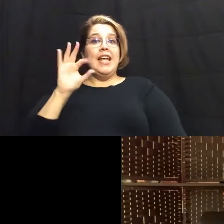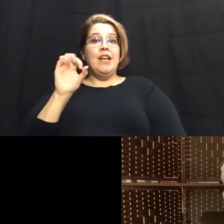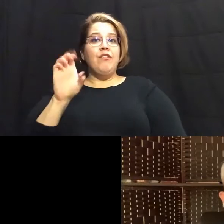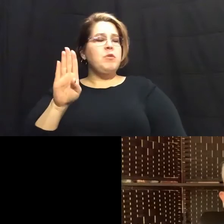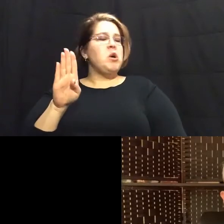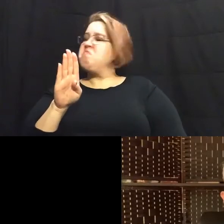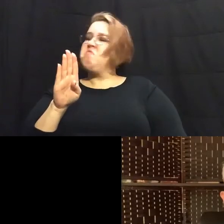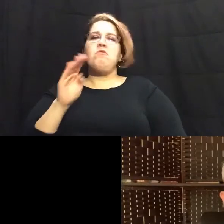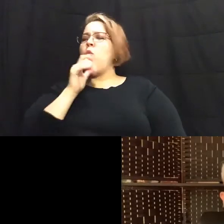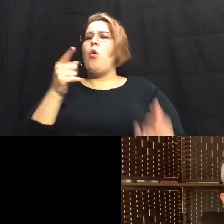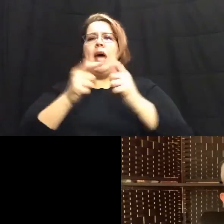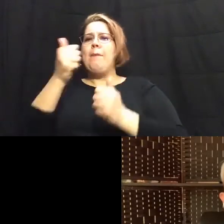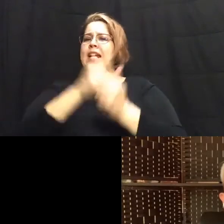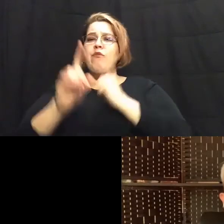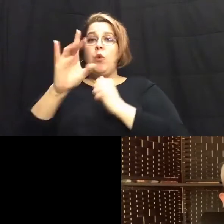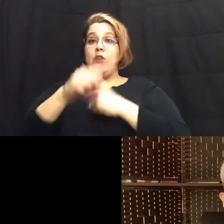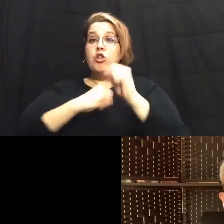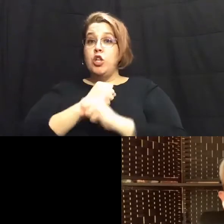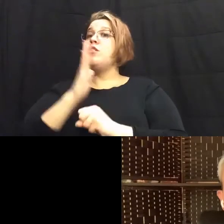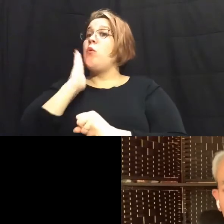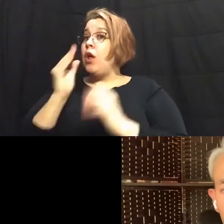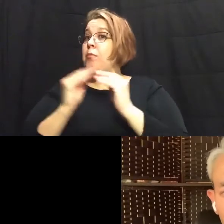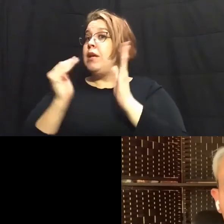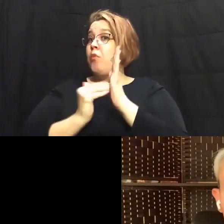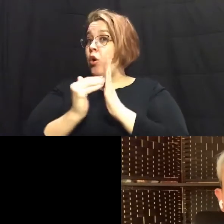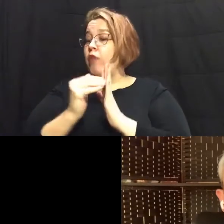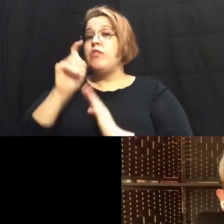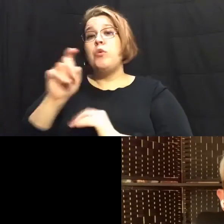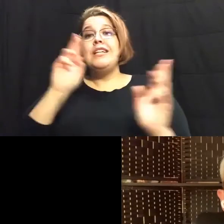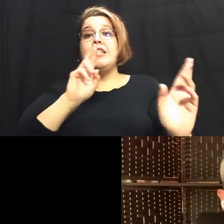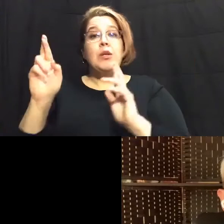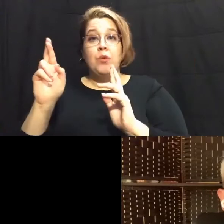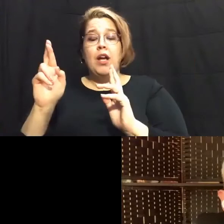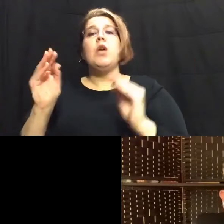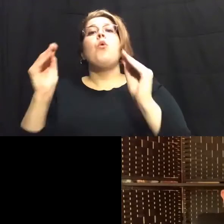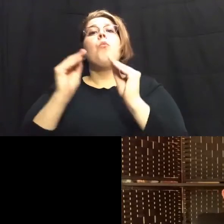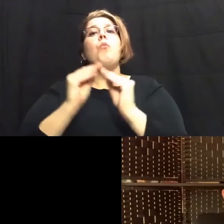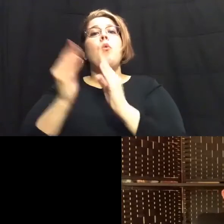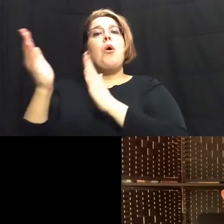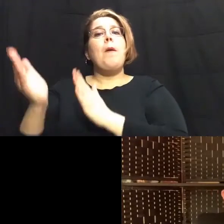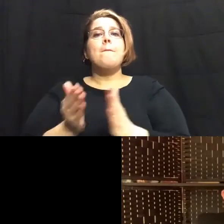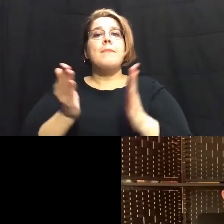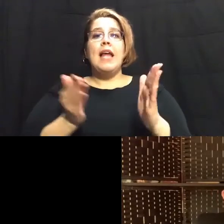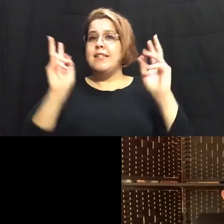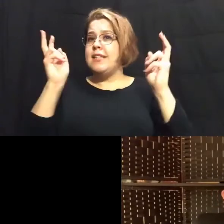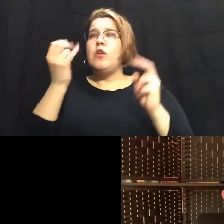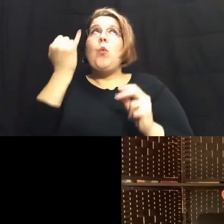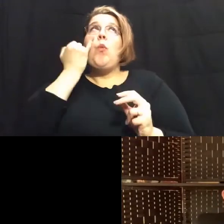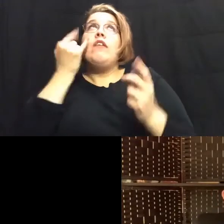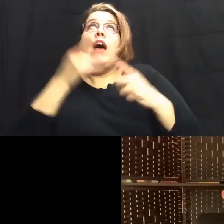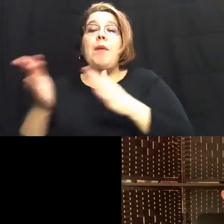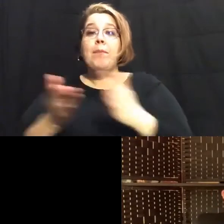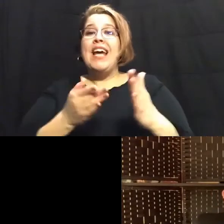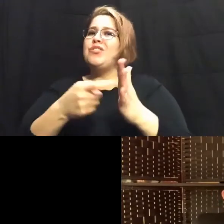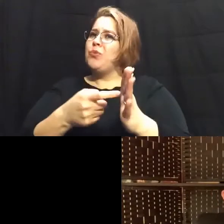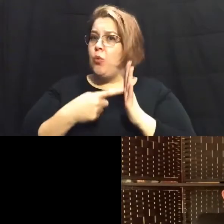happen every 100 years it's going to happen more often and we have to be prepared for it more contingency planning is required and we will hold